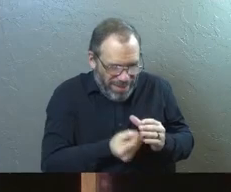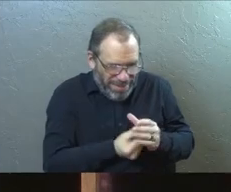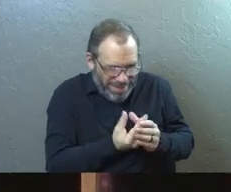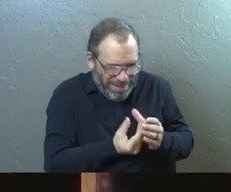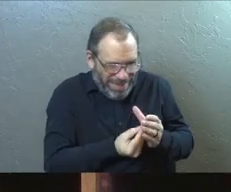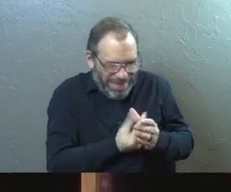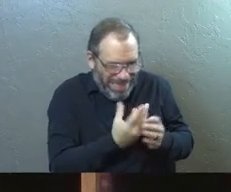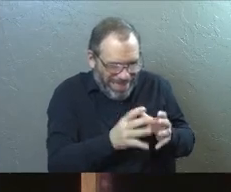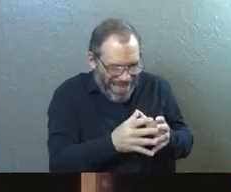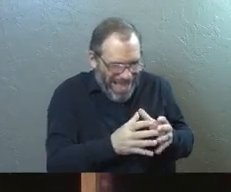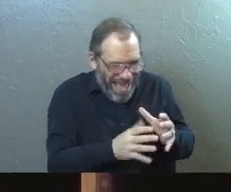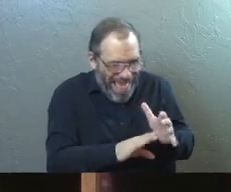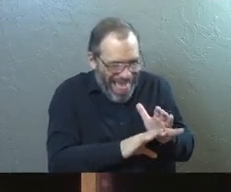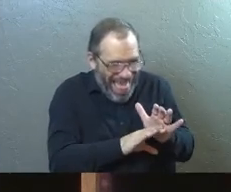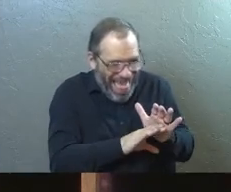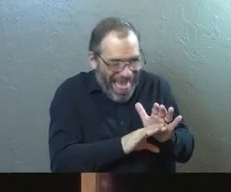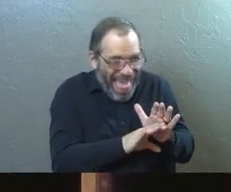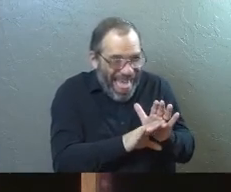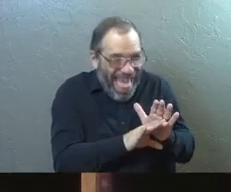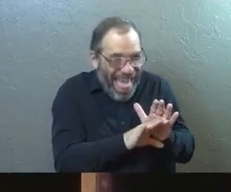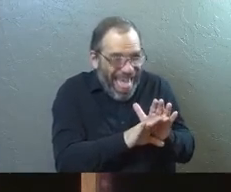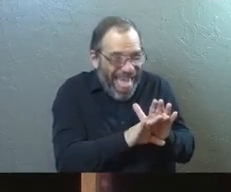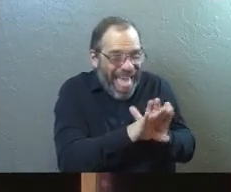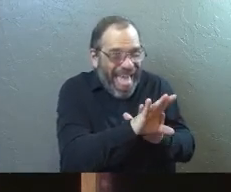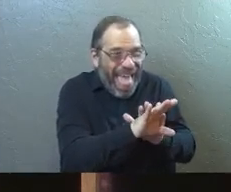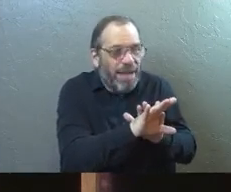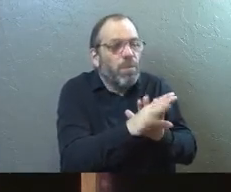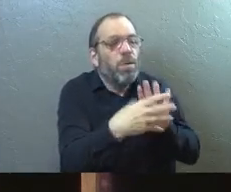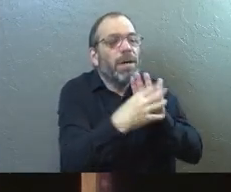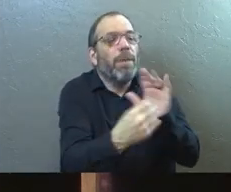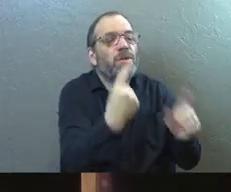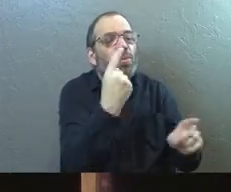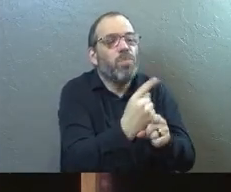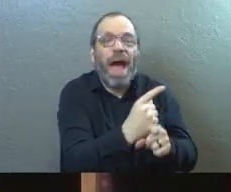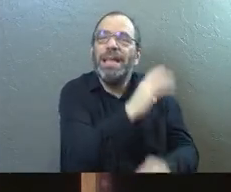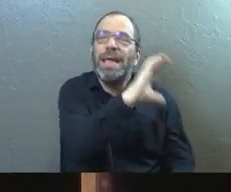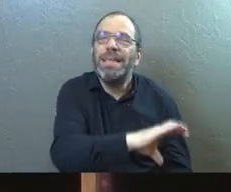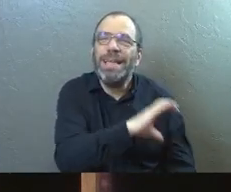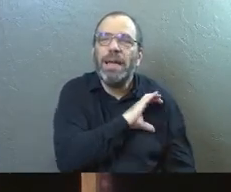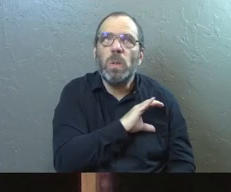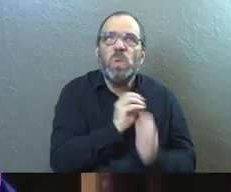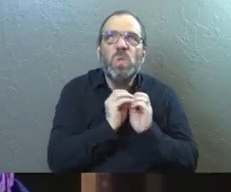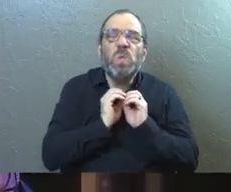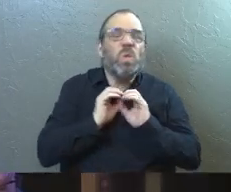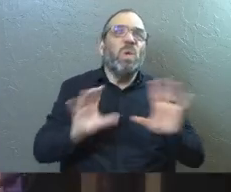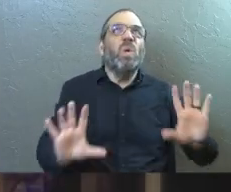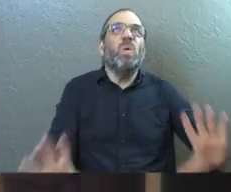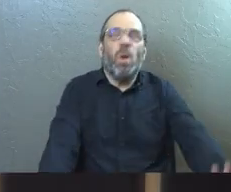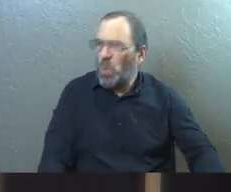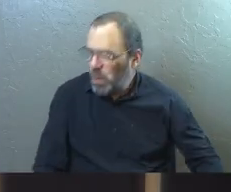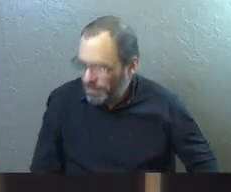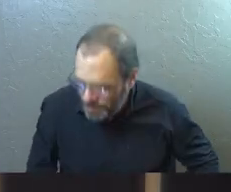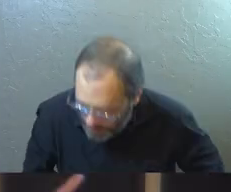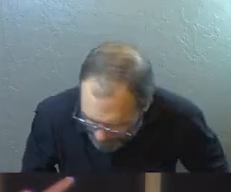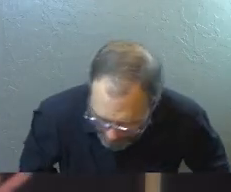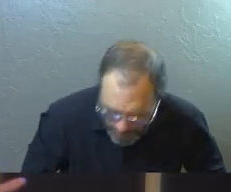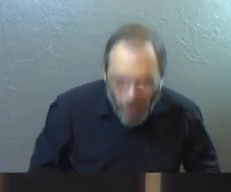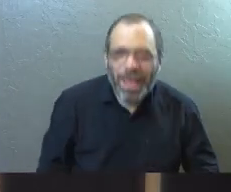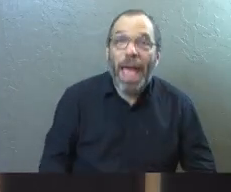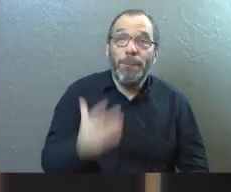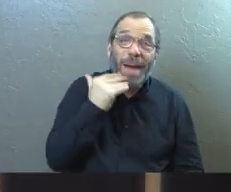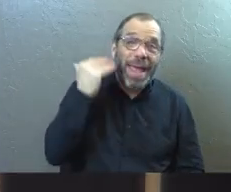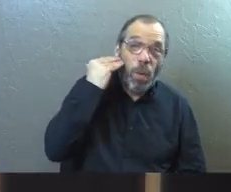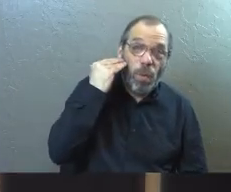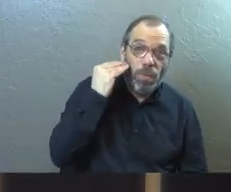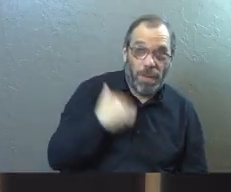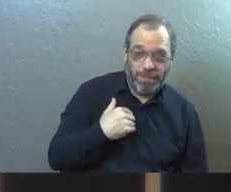But I'm going to grow you in the right way. And we're going to replicate the right thing. Whew. We have a grapevine